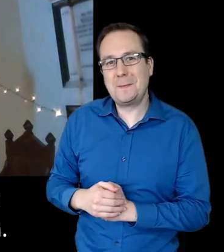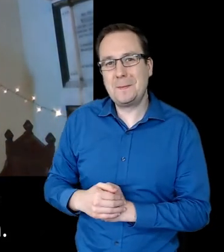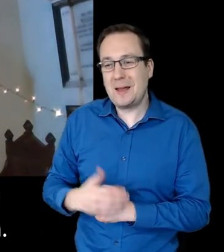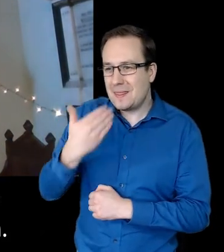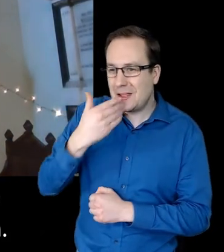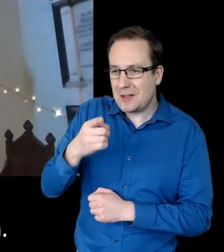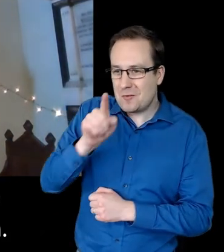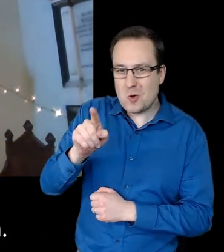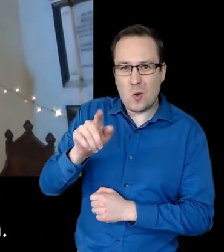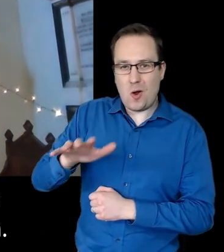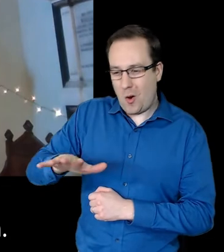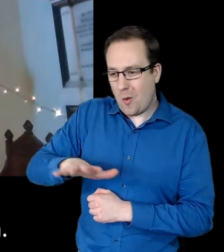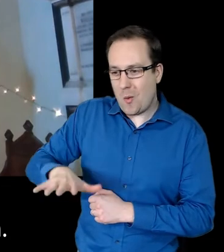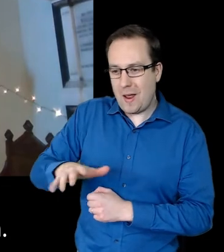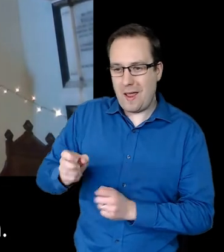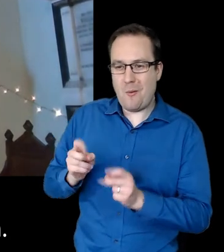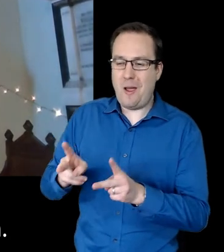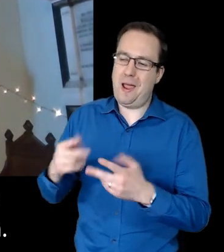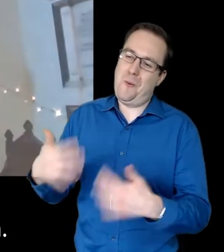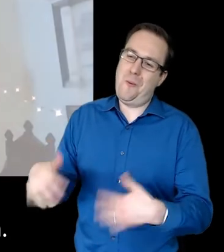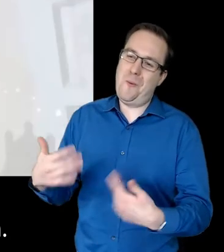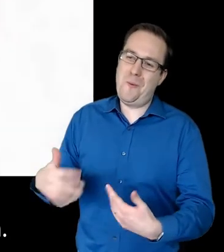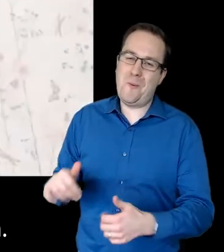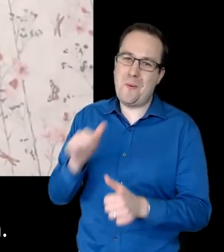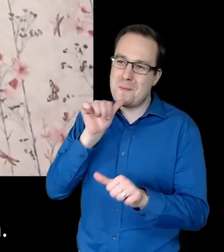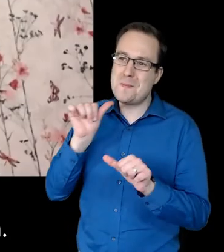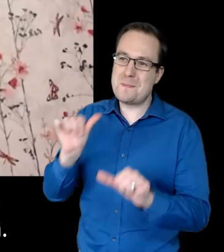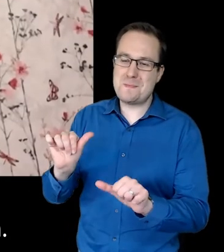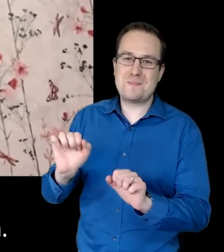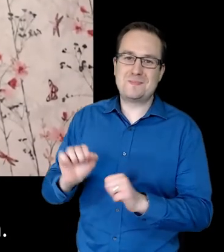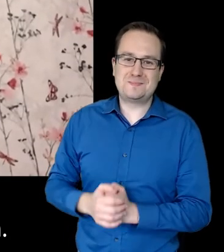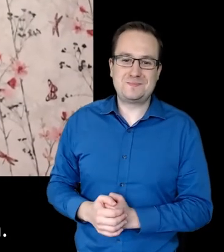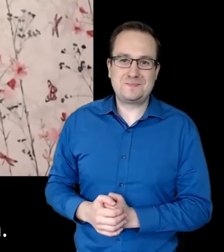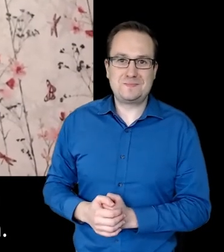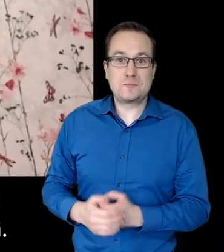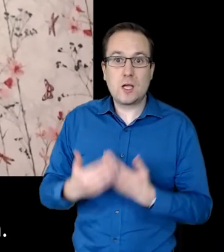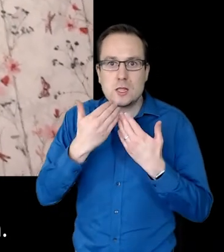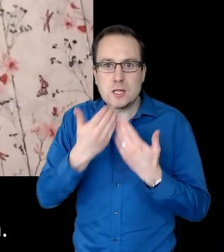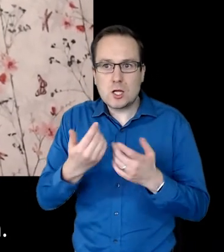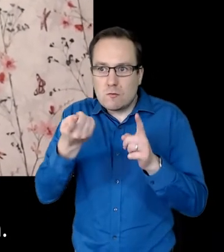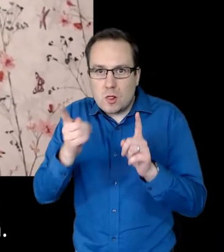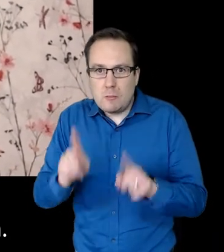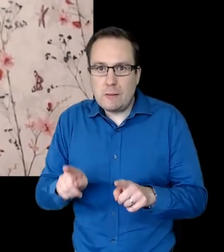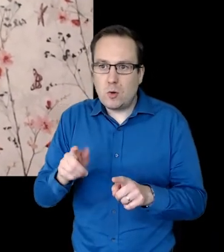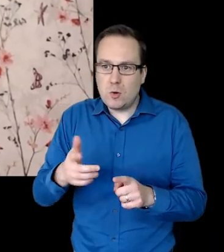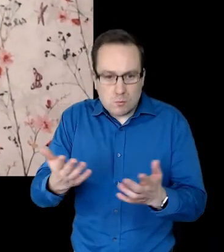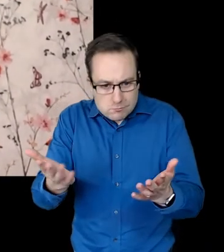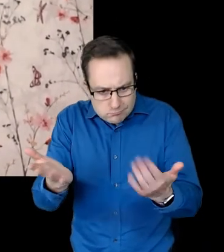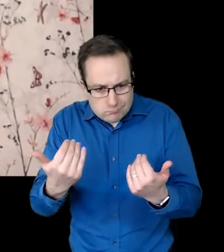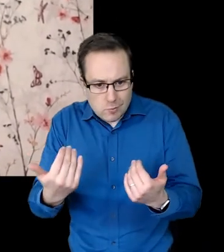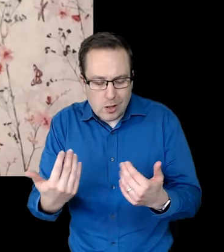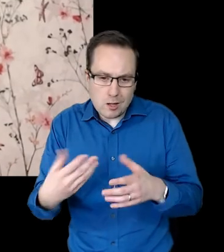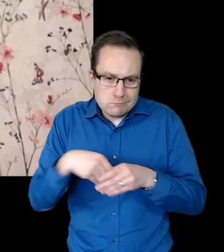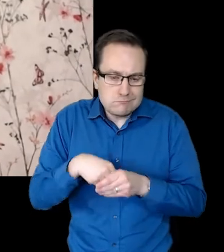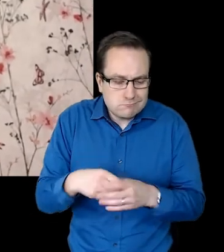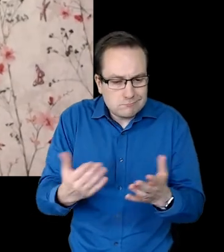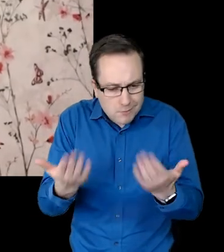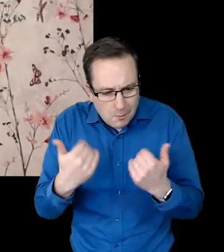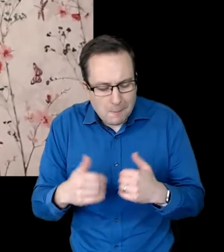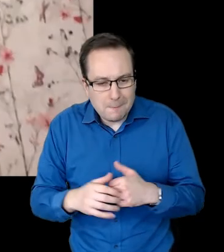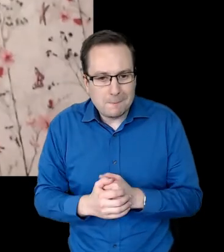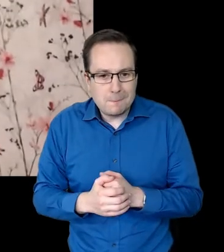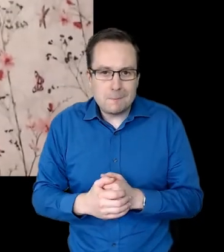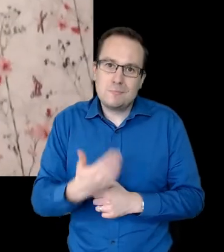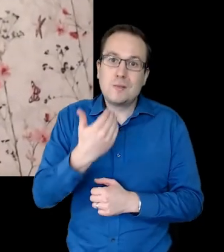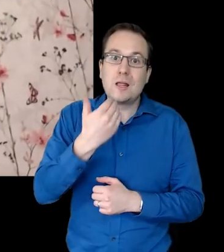do queer in your own way. Thank you to the ones who take each other in. Thank